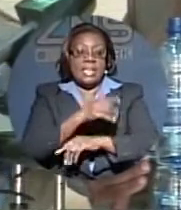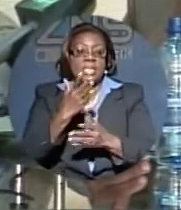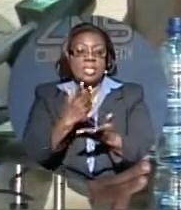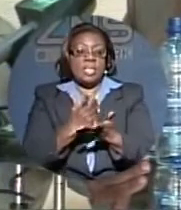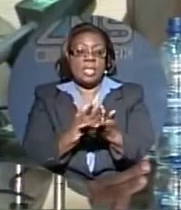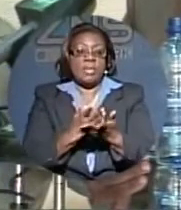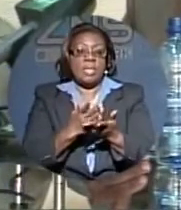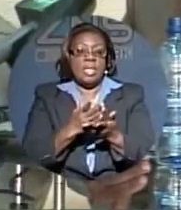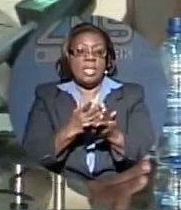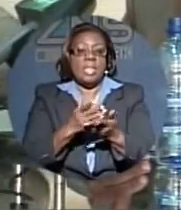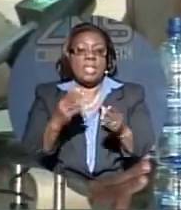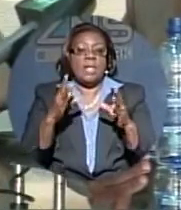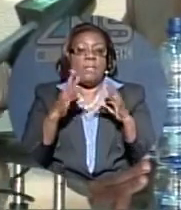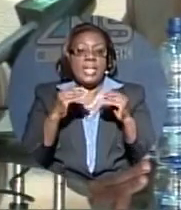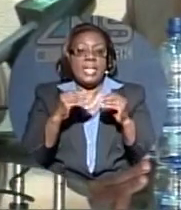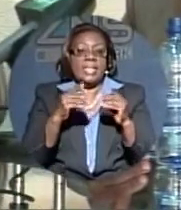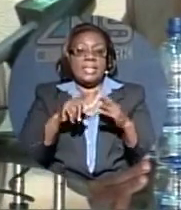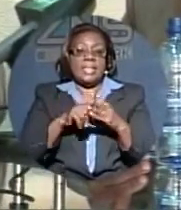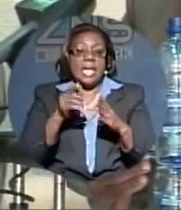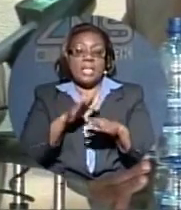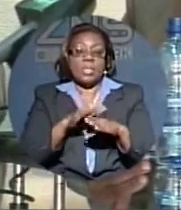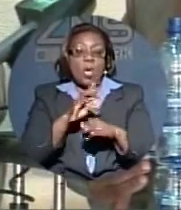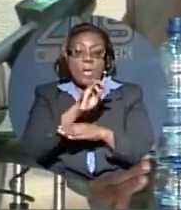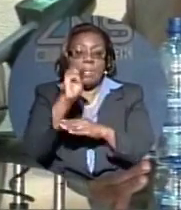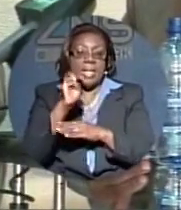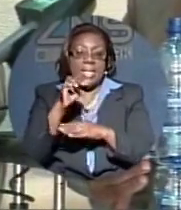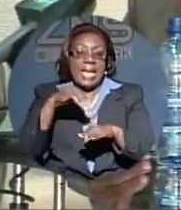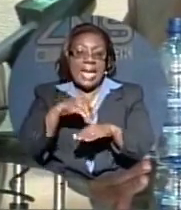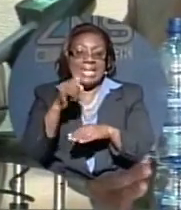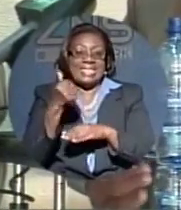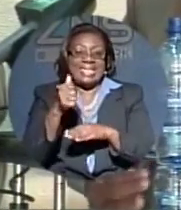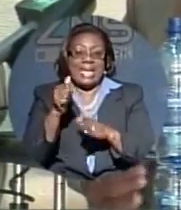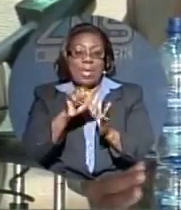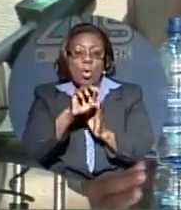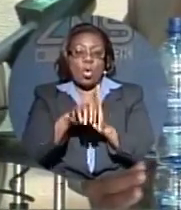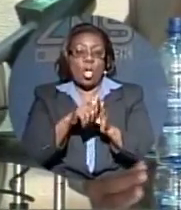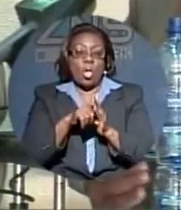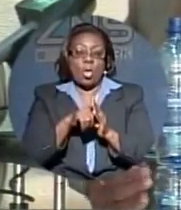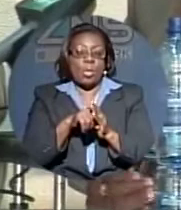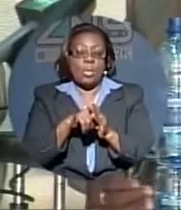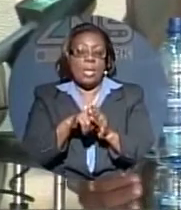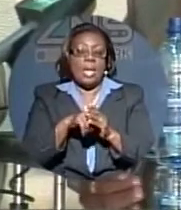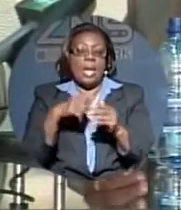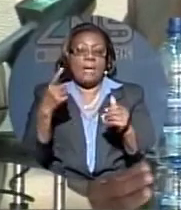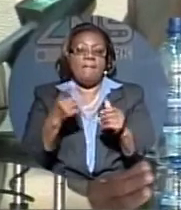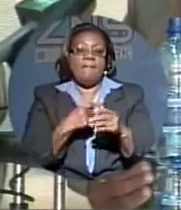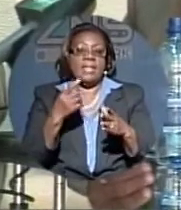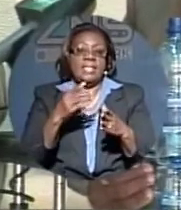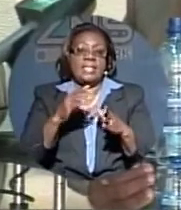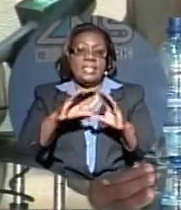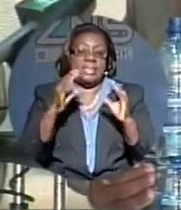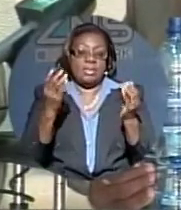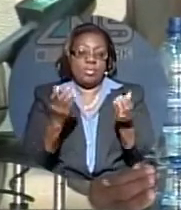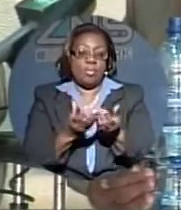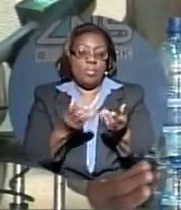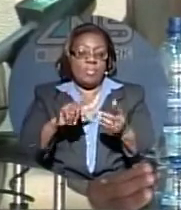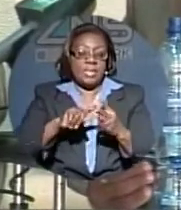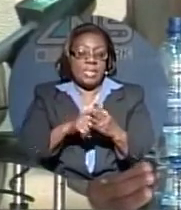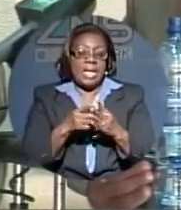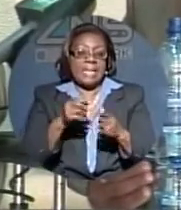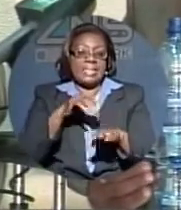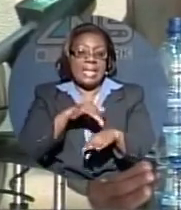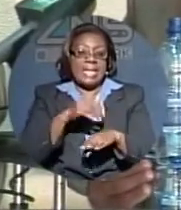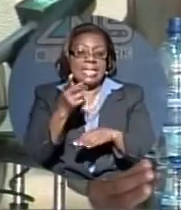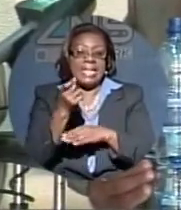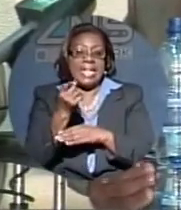begins on Monday at 10 o'clock. We have our formal opening and our first session begins at 11